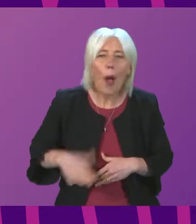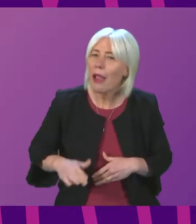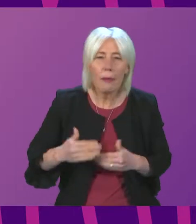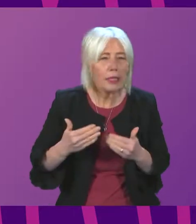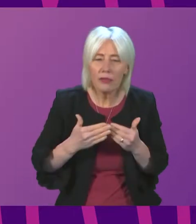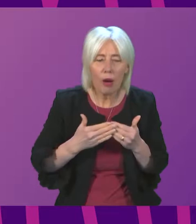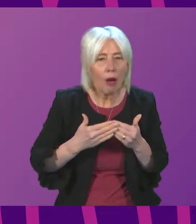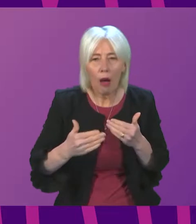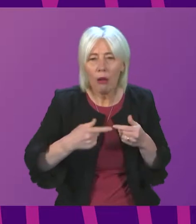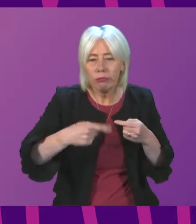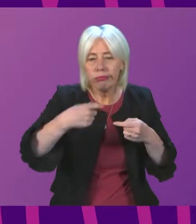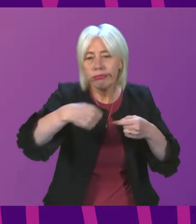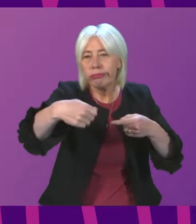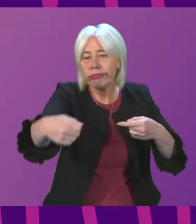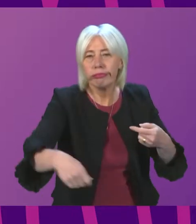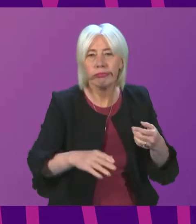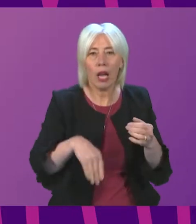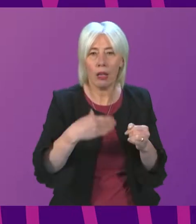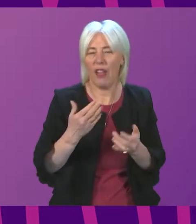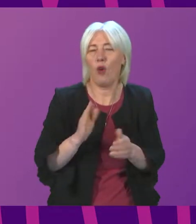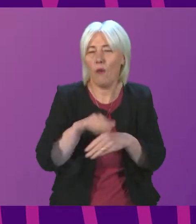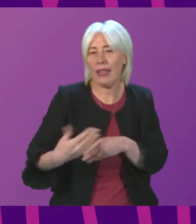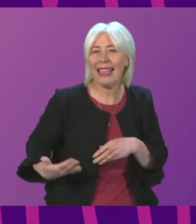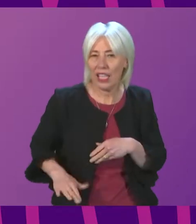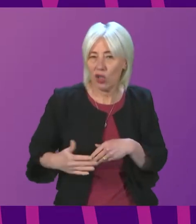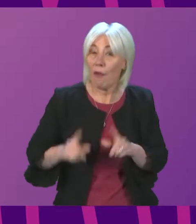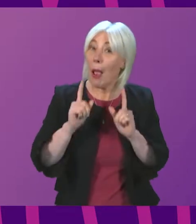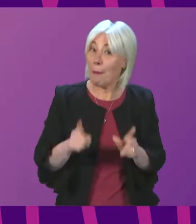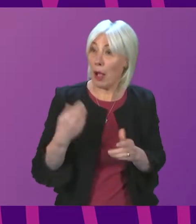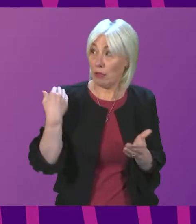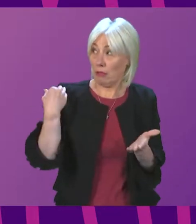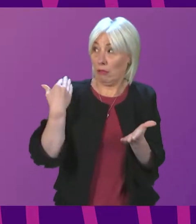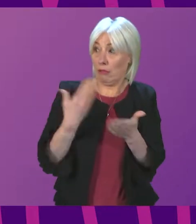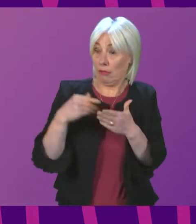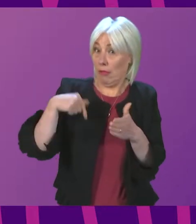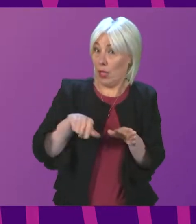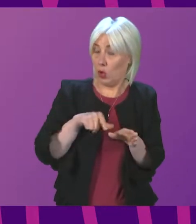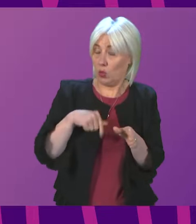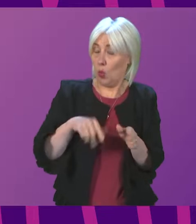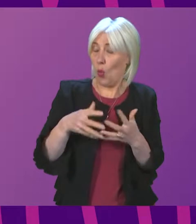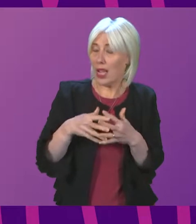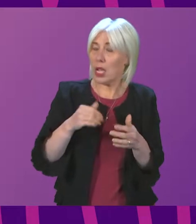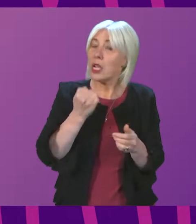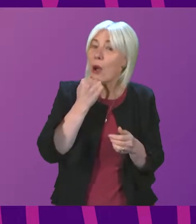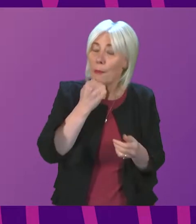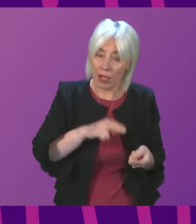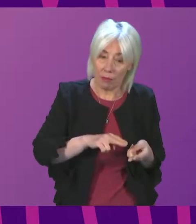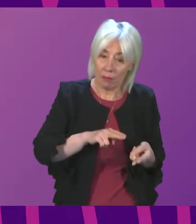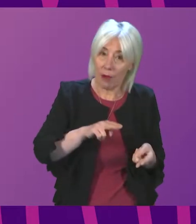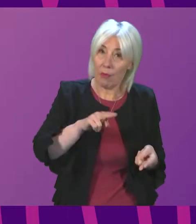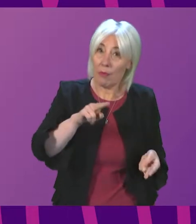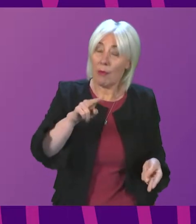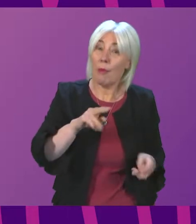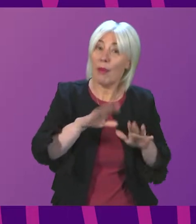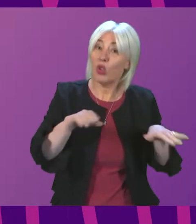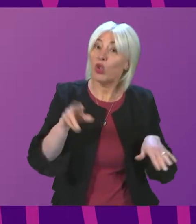longer than necessary. But until this week, we have seen rising numbers of cases in the younger age groups of school aged